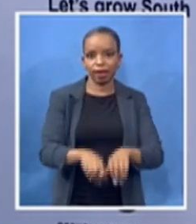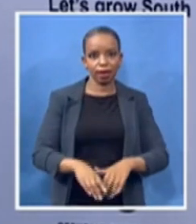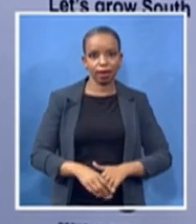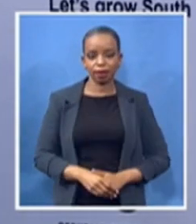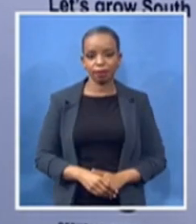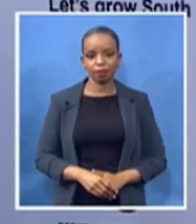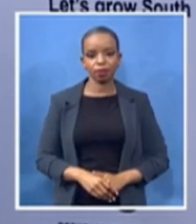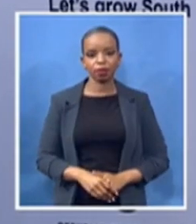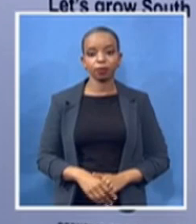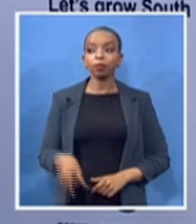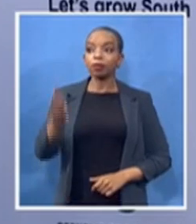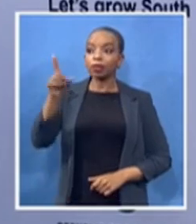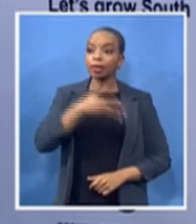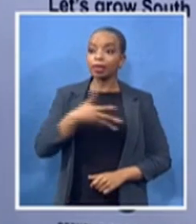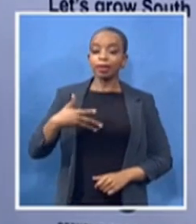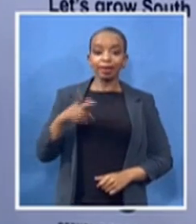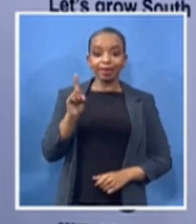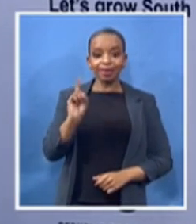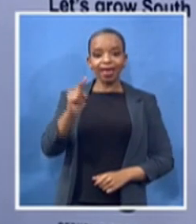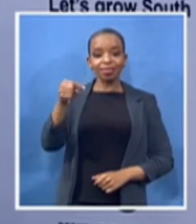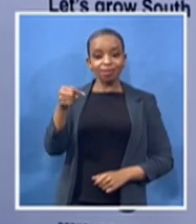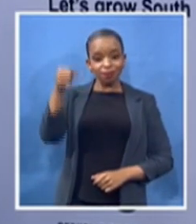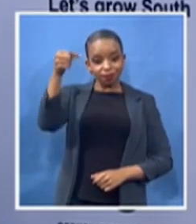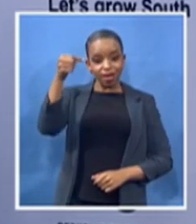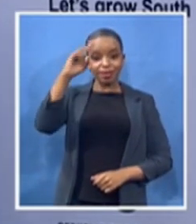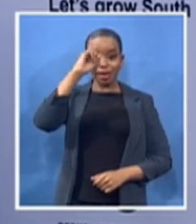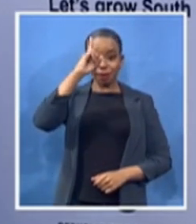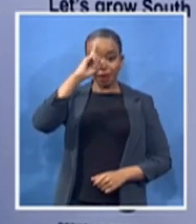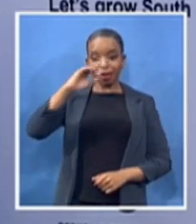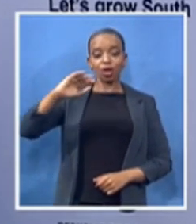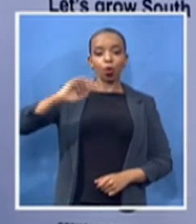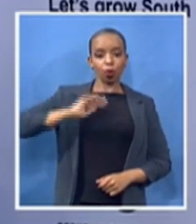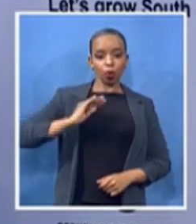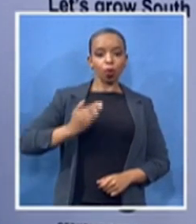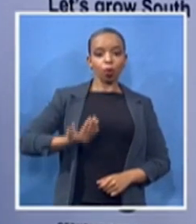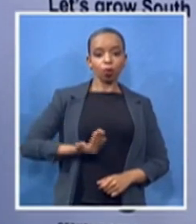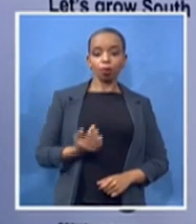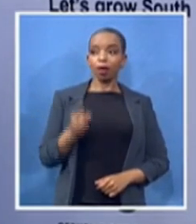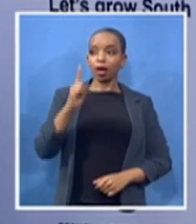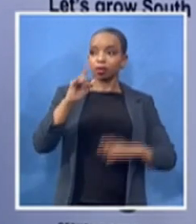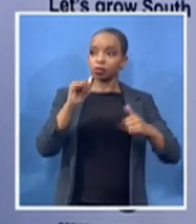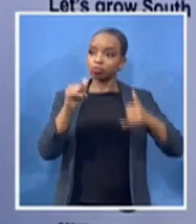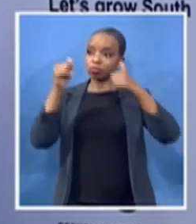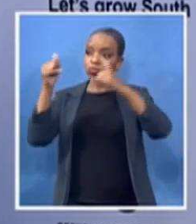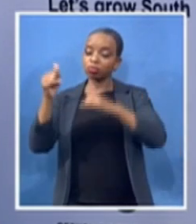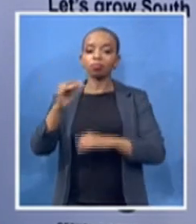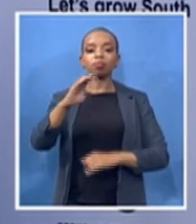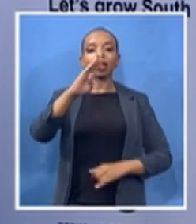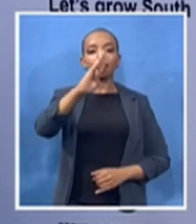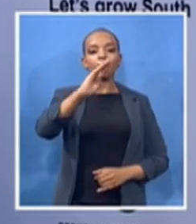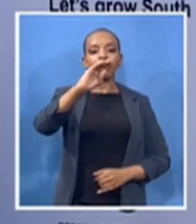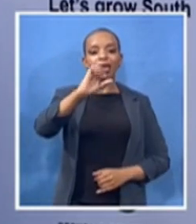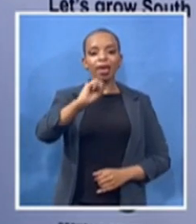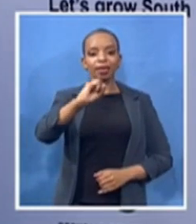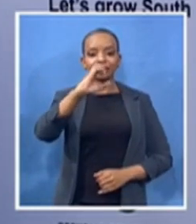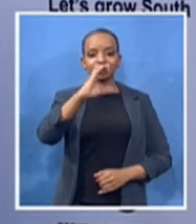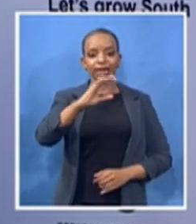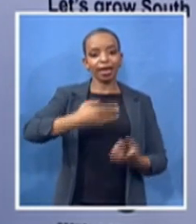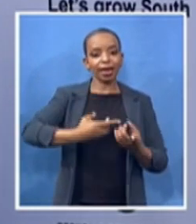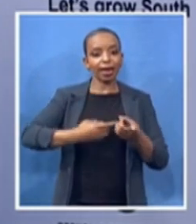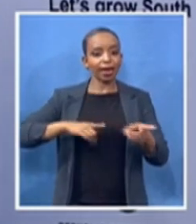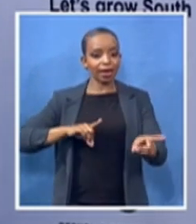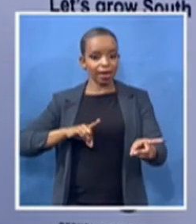to be awarded a bsc degree a found a founding member of the band of bantu women's league